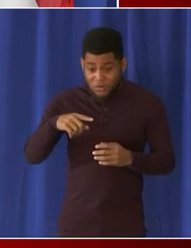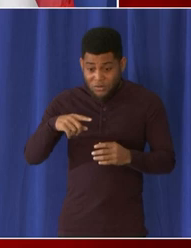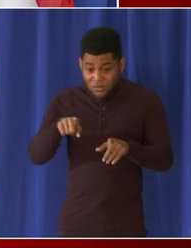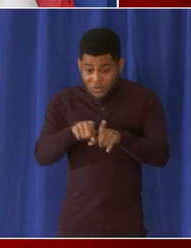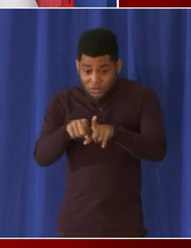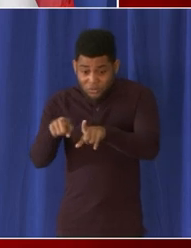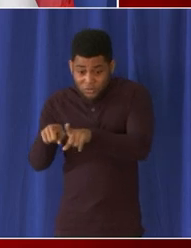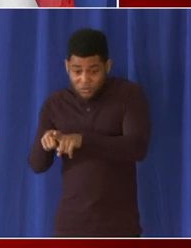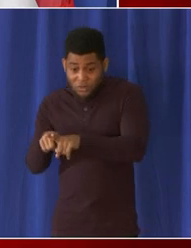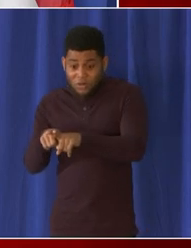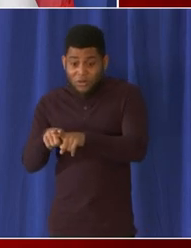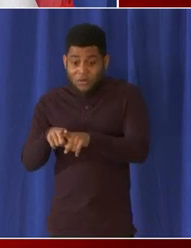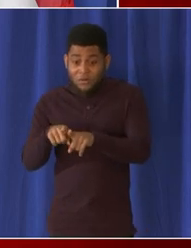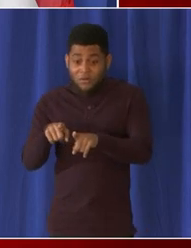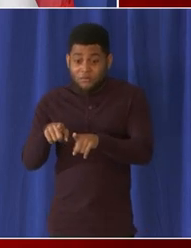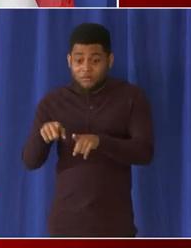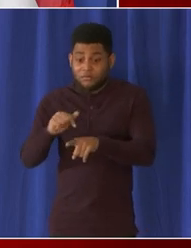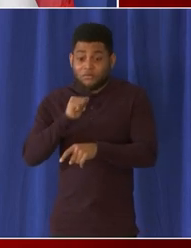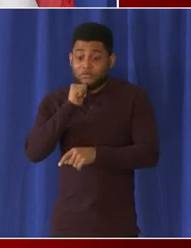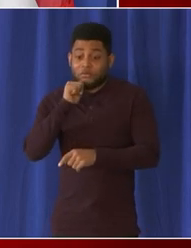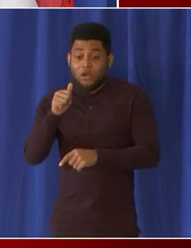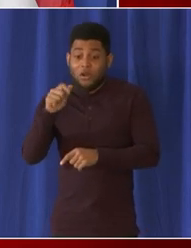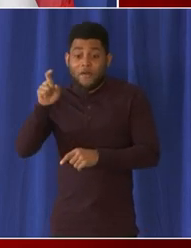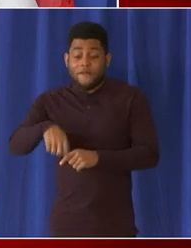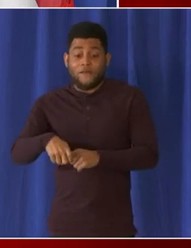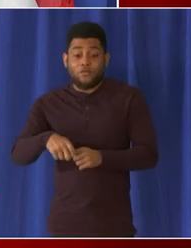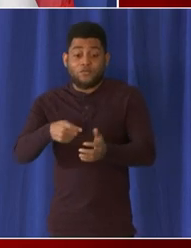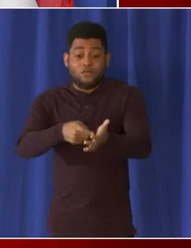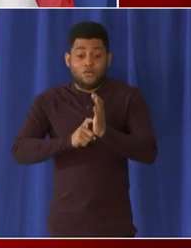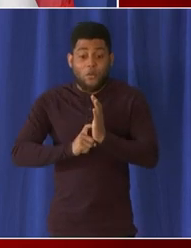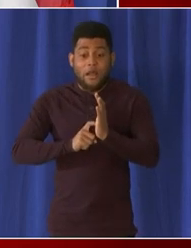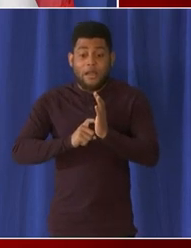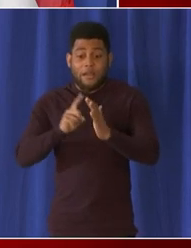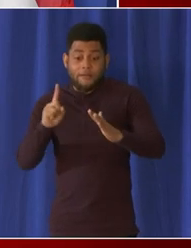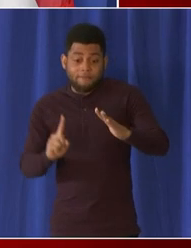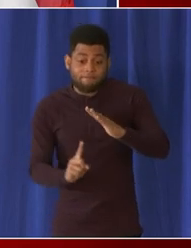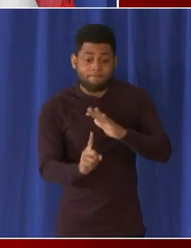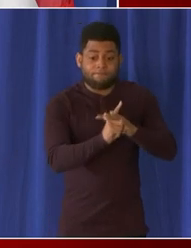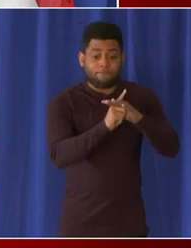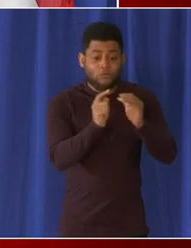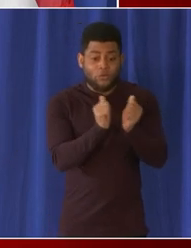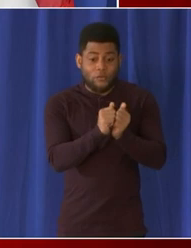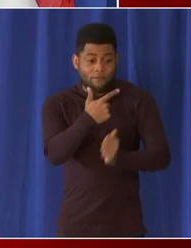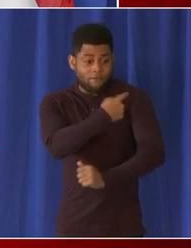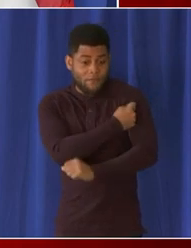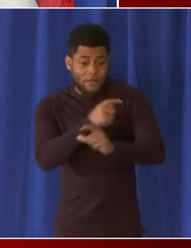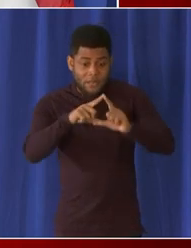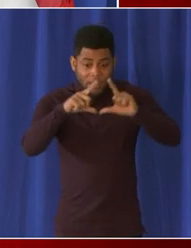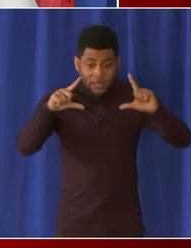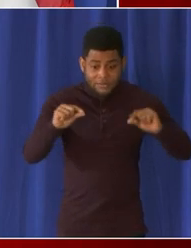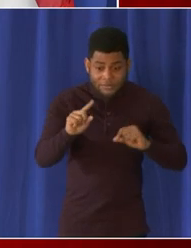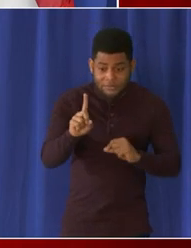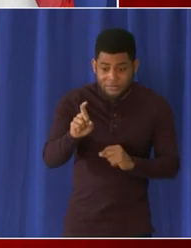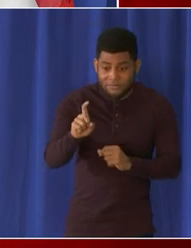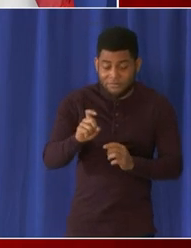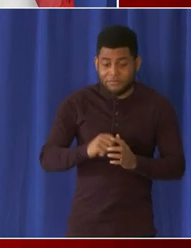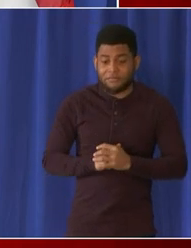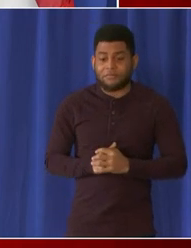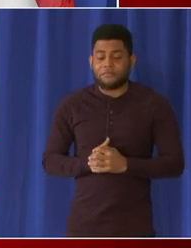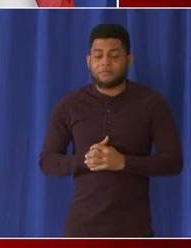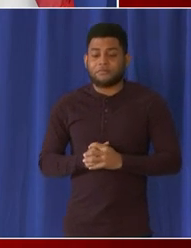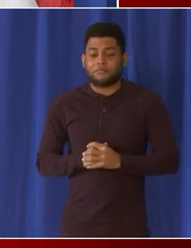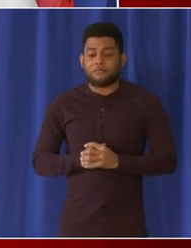um our public library is exempt from the vaccine card requirement that begins on january 15th um they would be